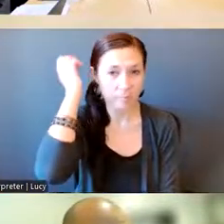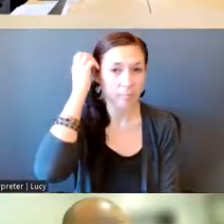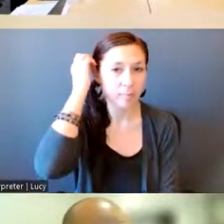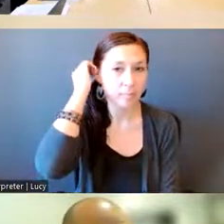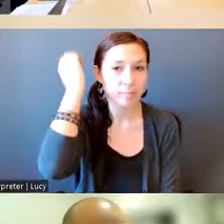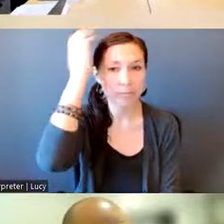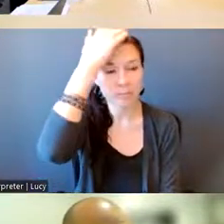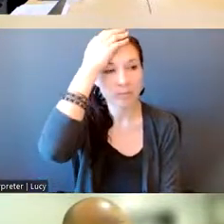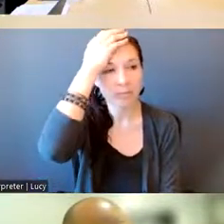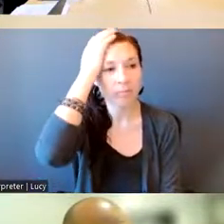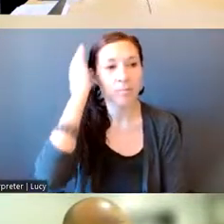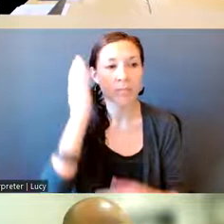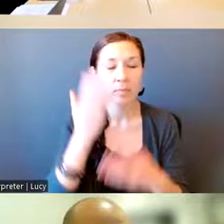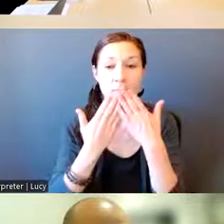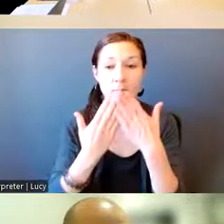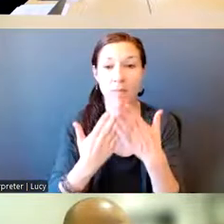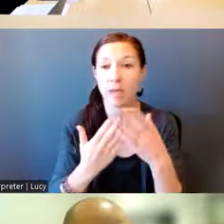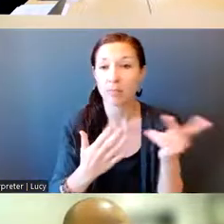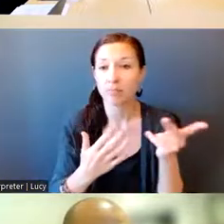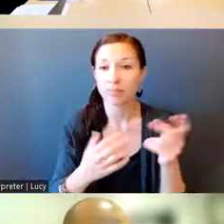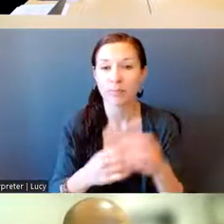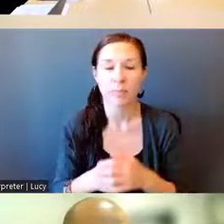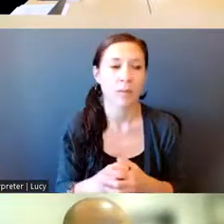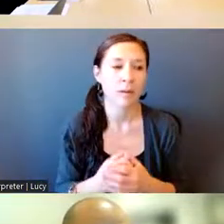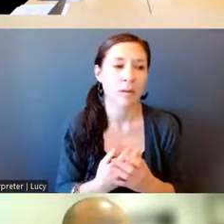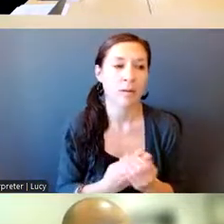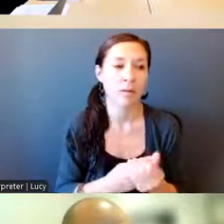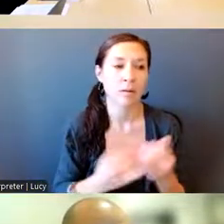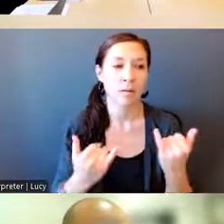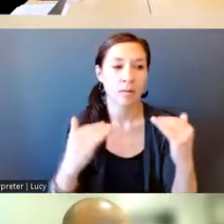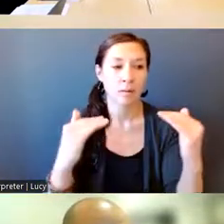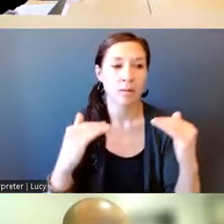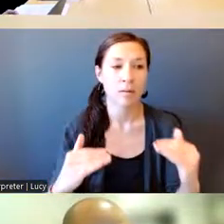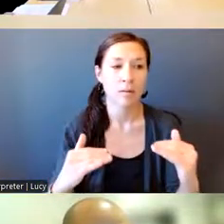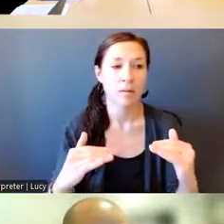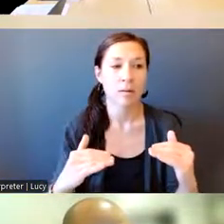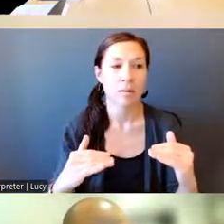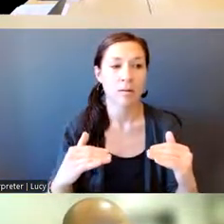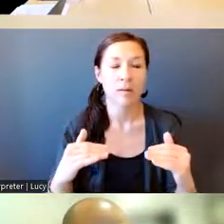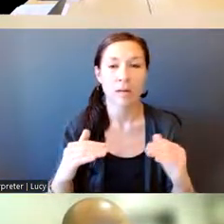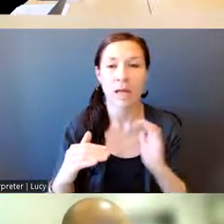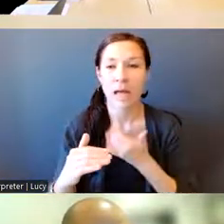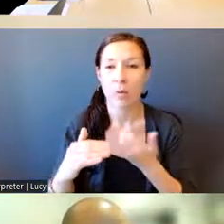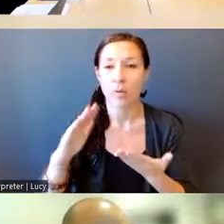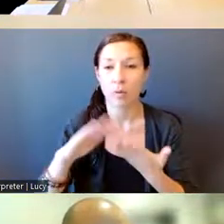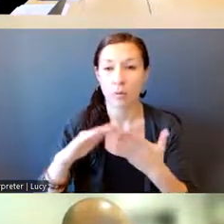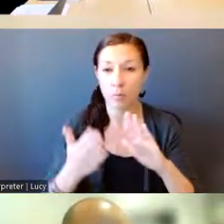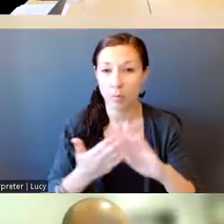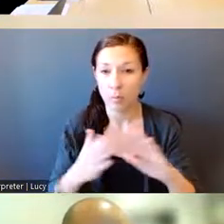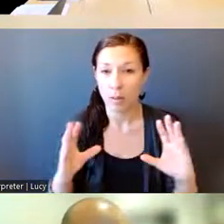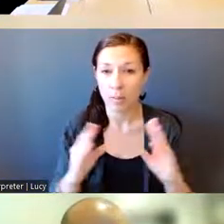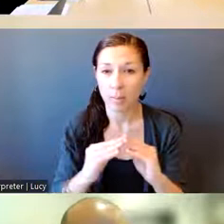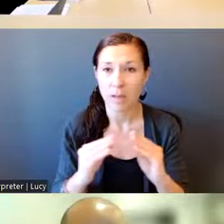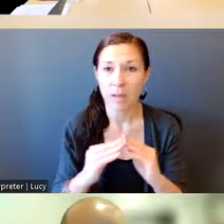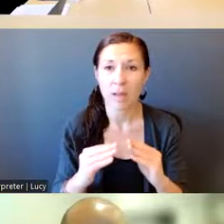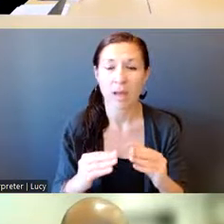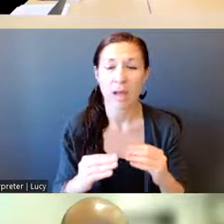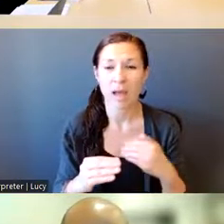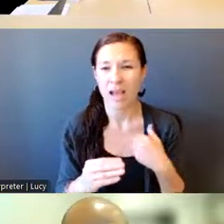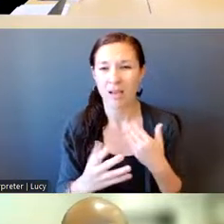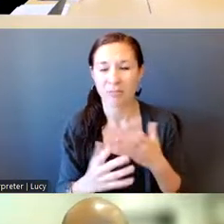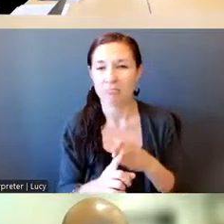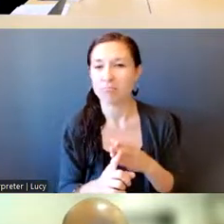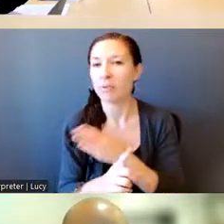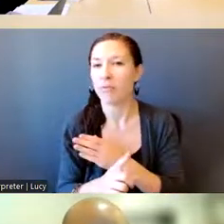So the next thing we're going to go through is the community meeting. And as I stated again, that we do have